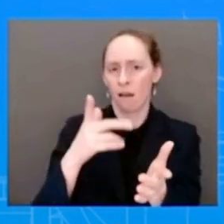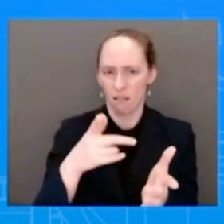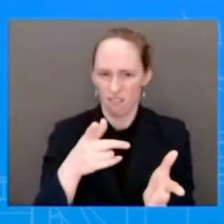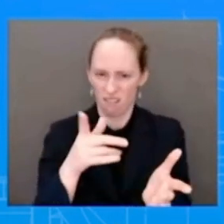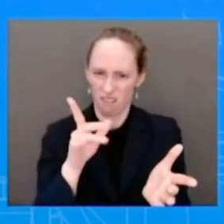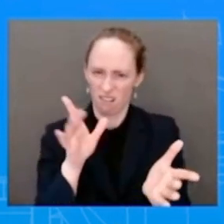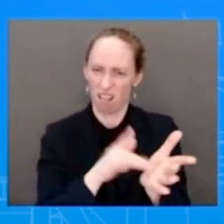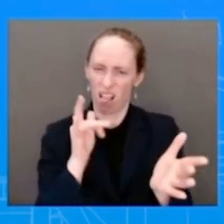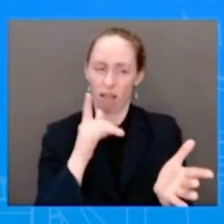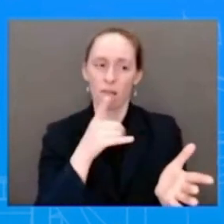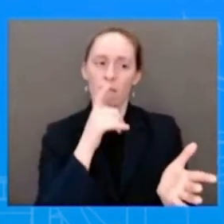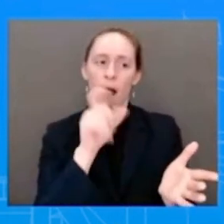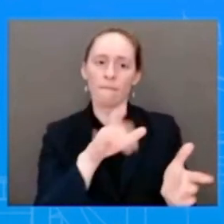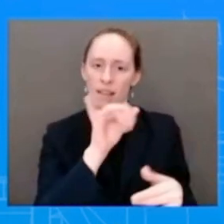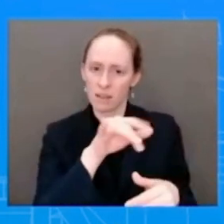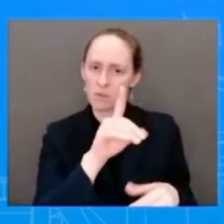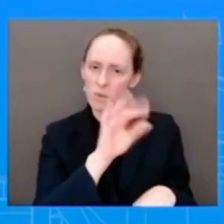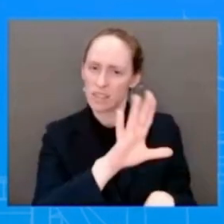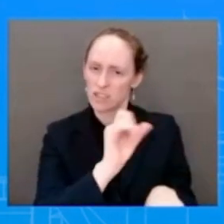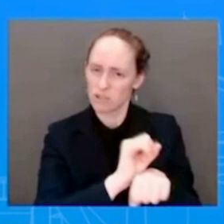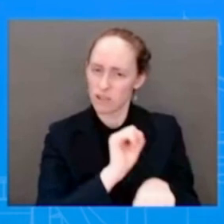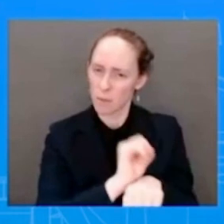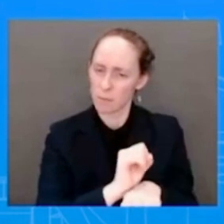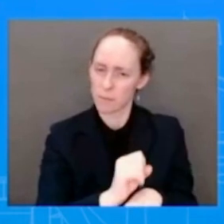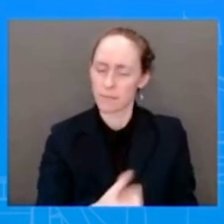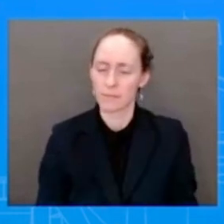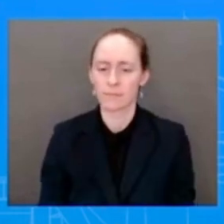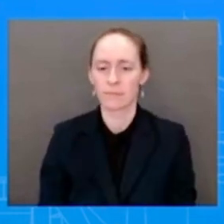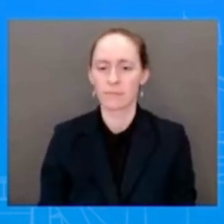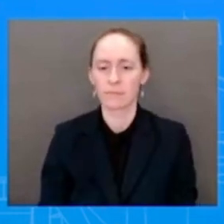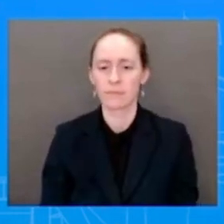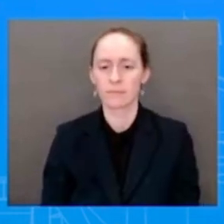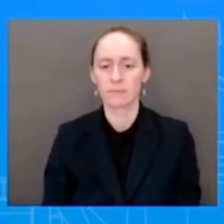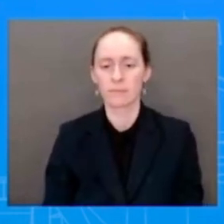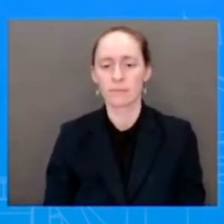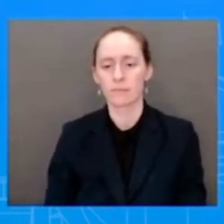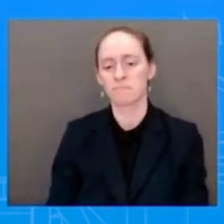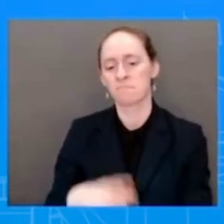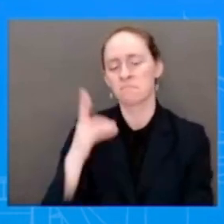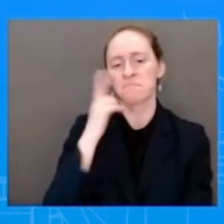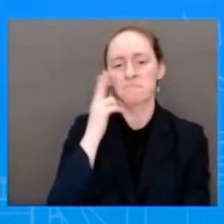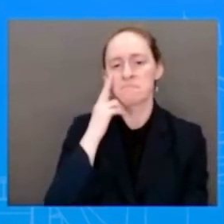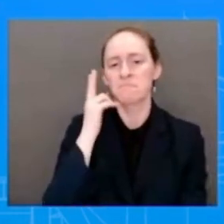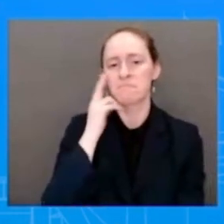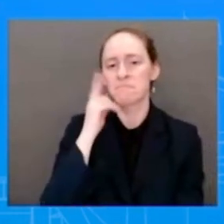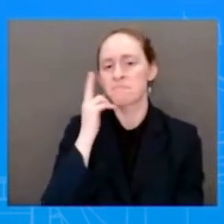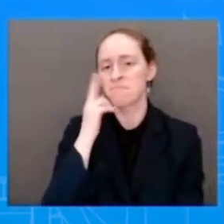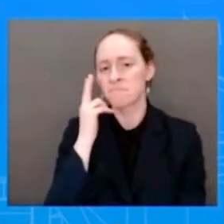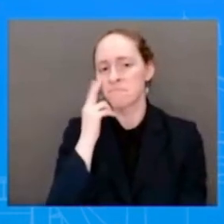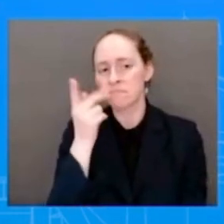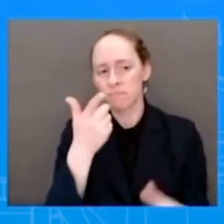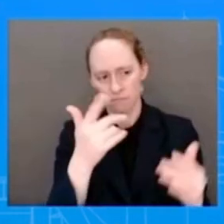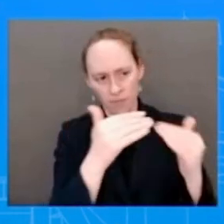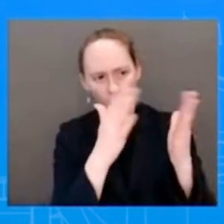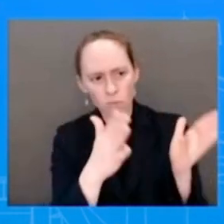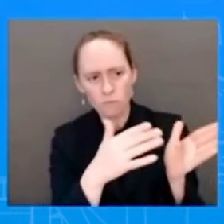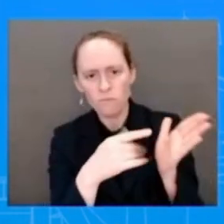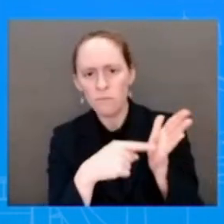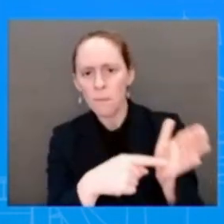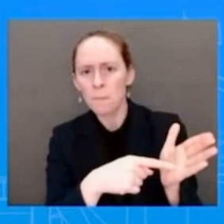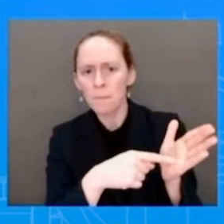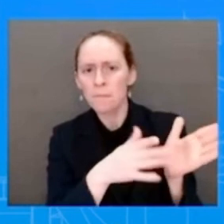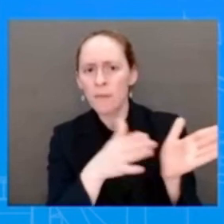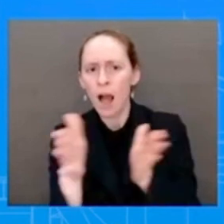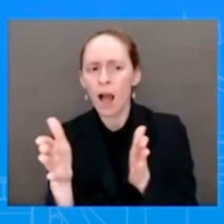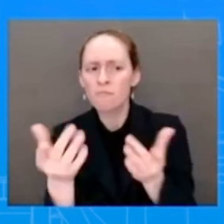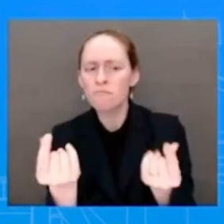is going to do, what the House is going to do more broadly, Republicans in particular. But look, again, we, the president